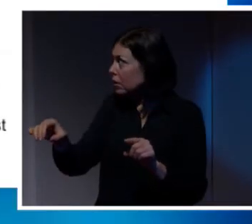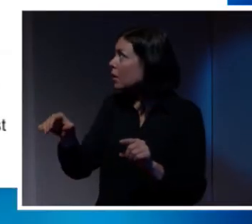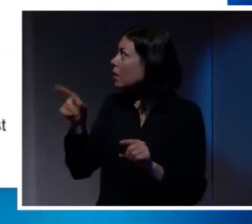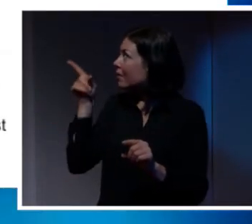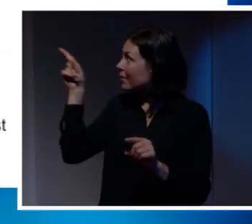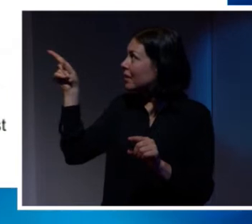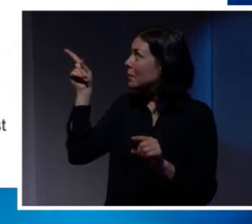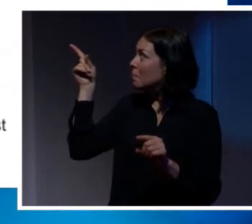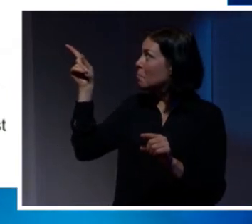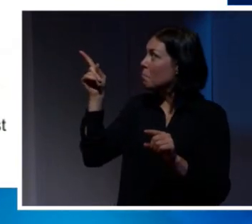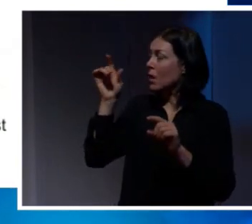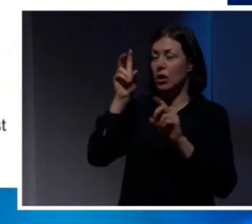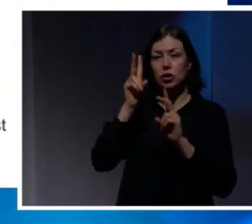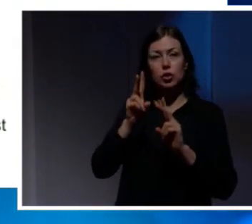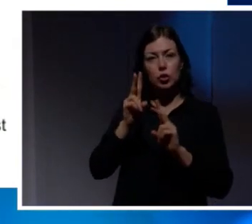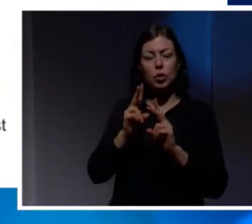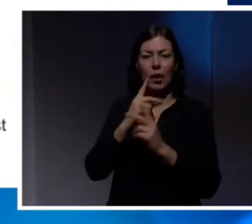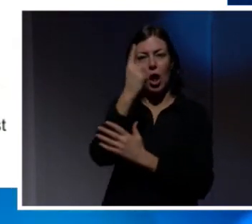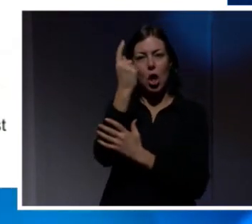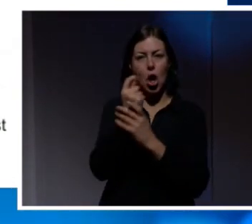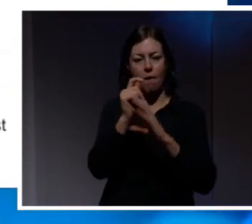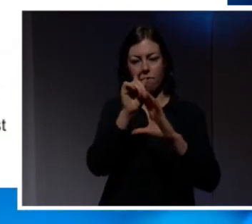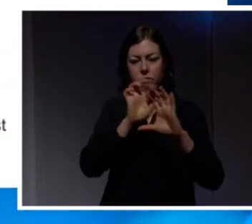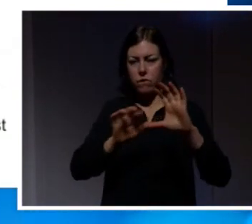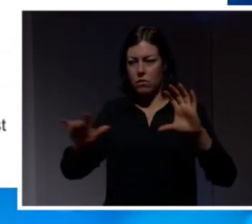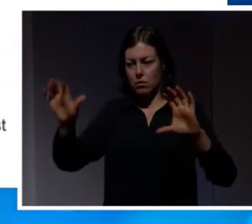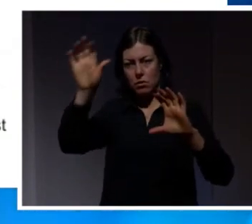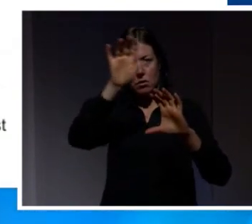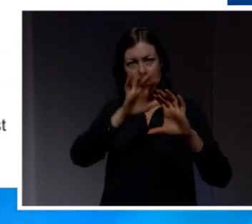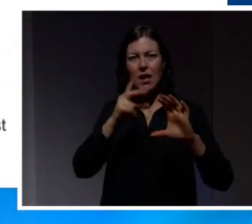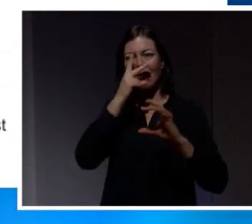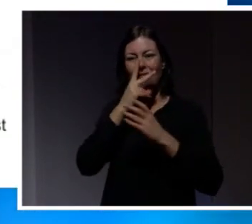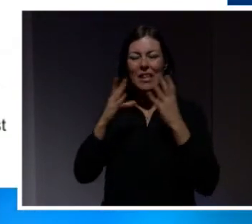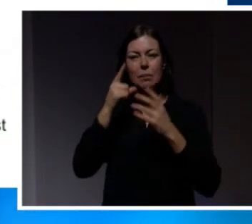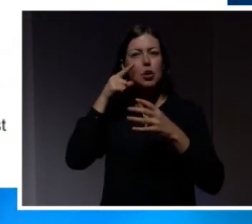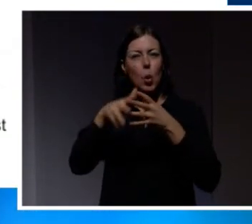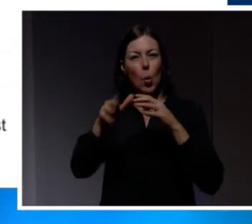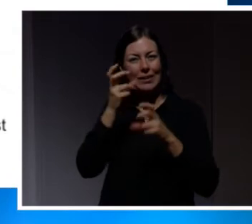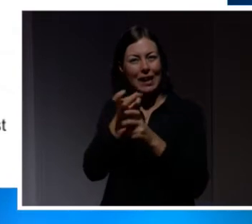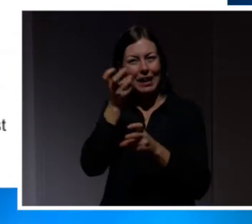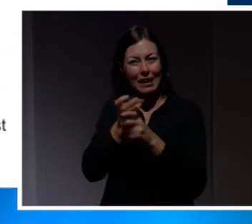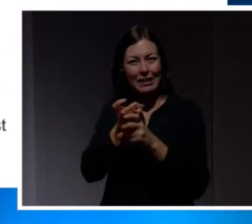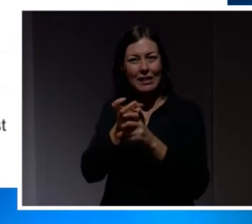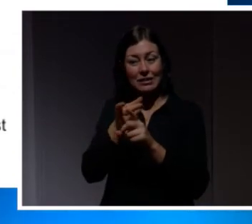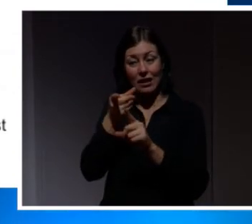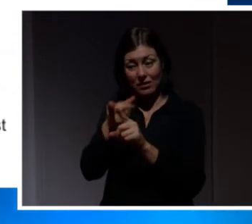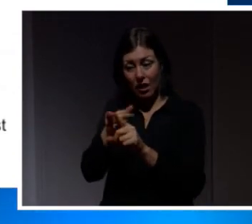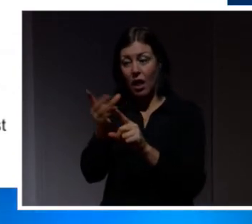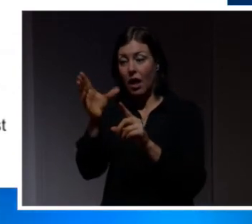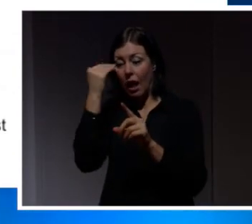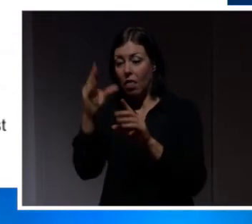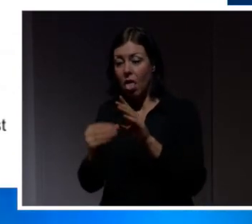correlation graph showing a correlation between neuroticism measured in a psychological test and that predicted in Facebook data.